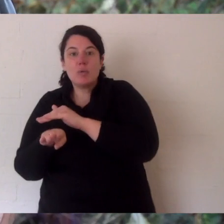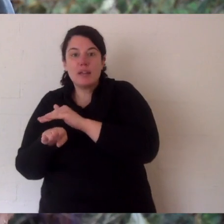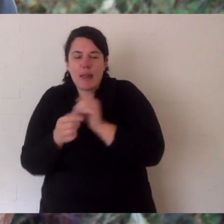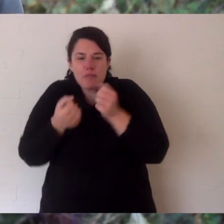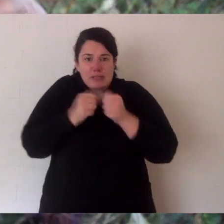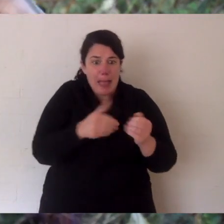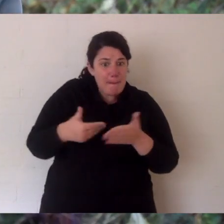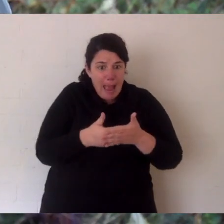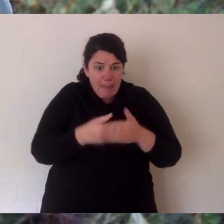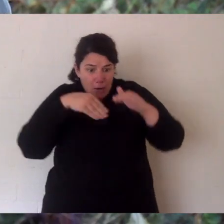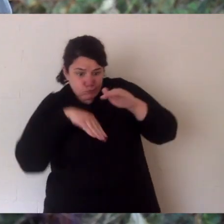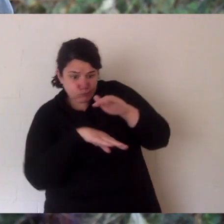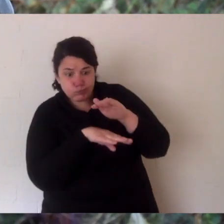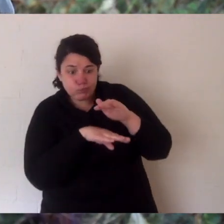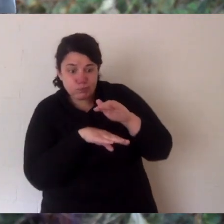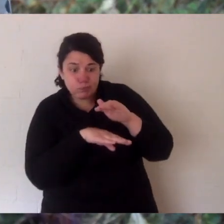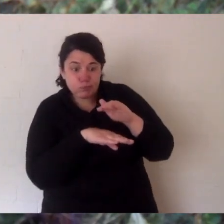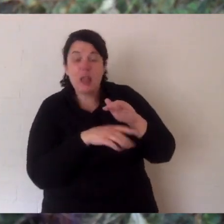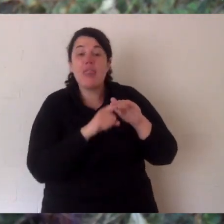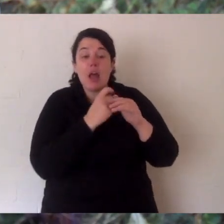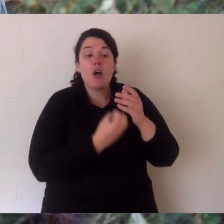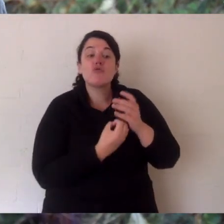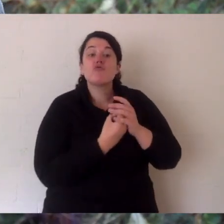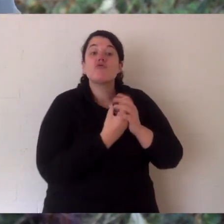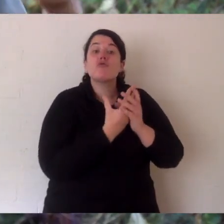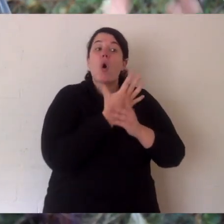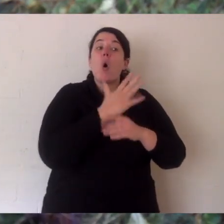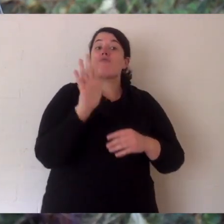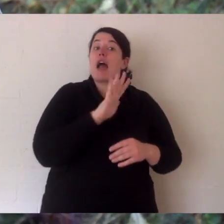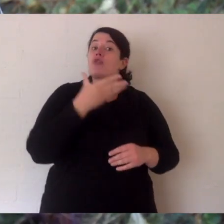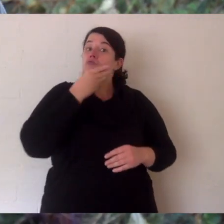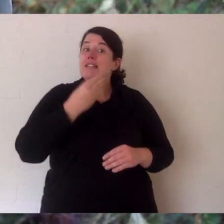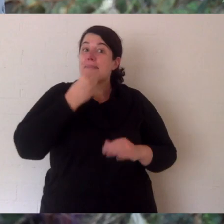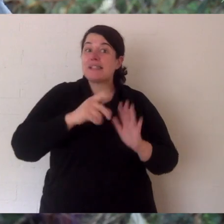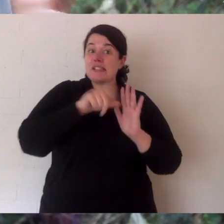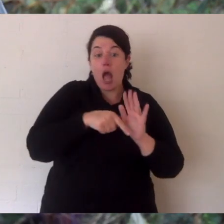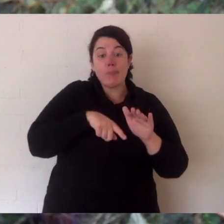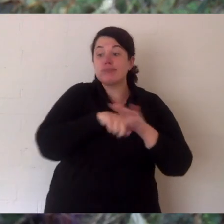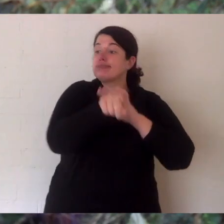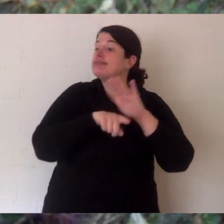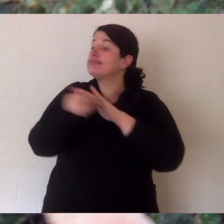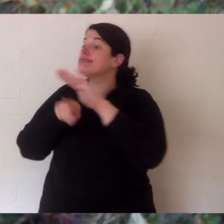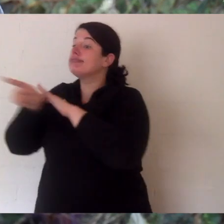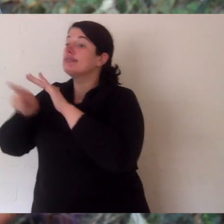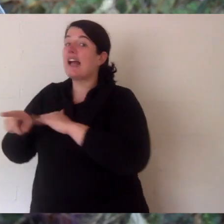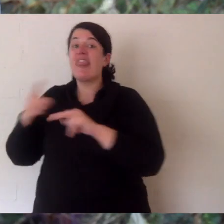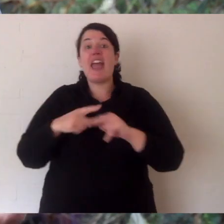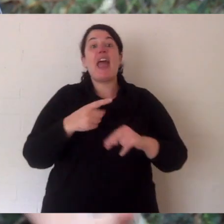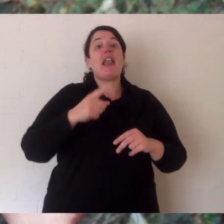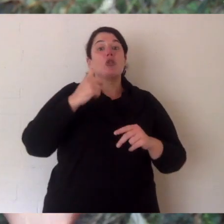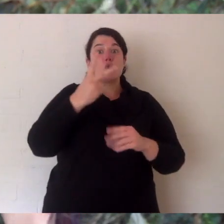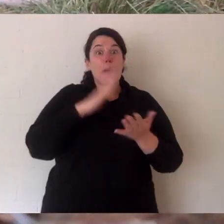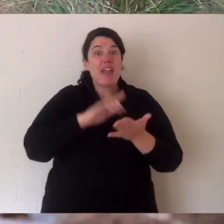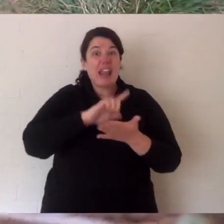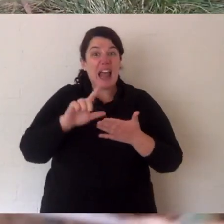their joey safe in the pouch to start with and then in the burrow until they're big enough to naturally disperse which is about Christmas